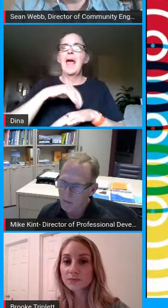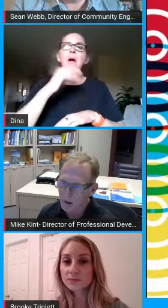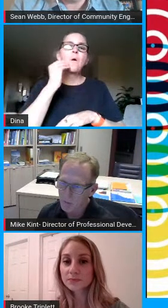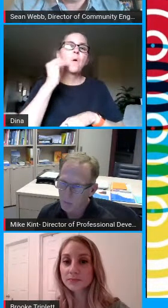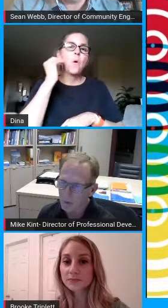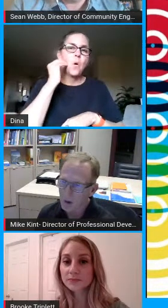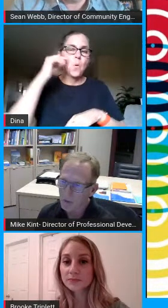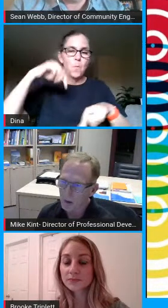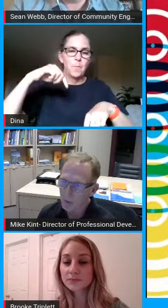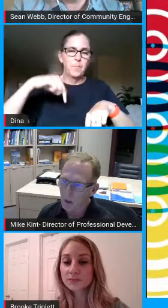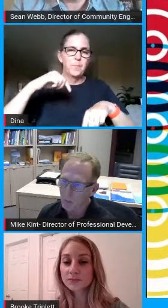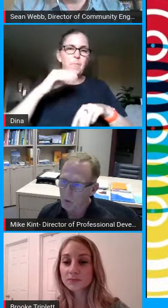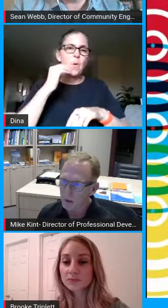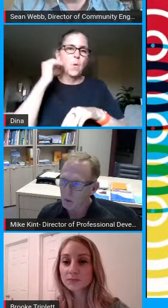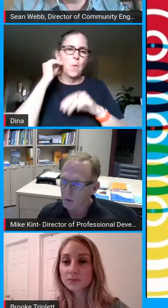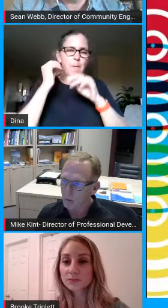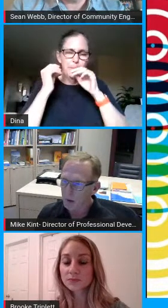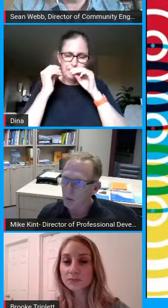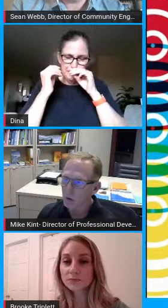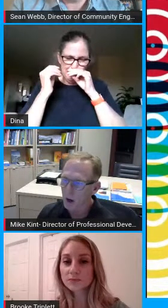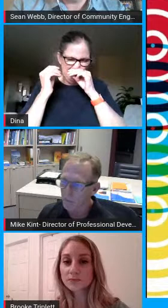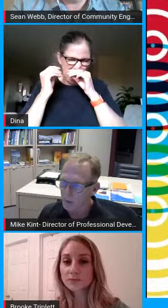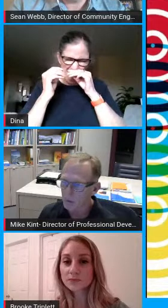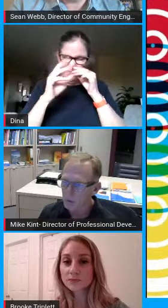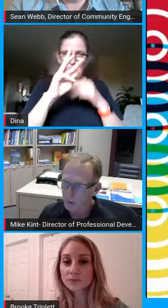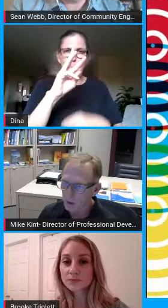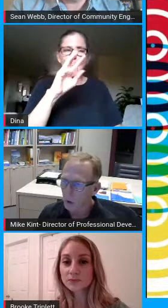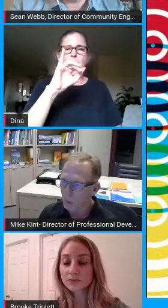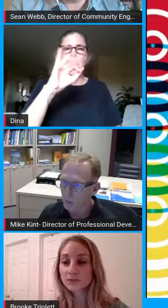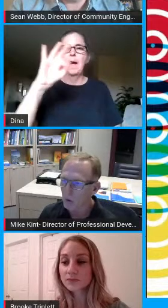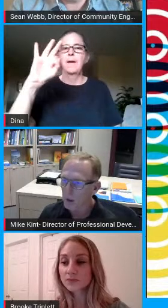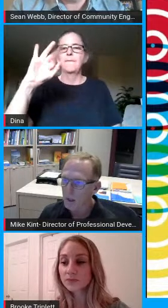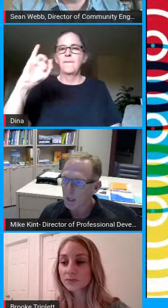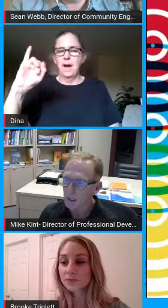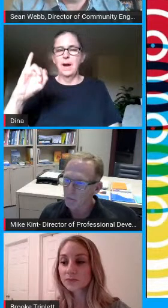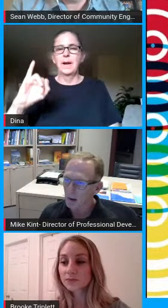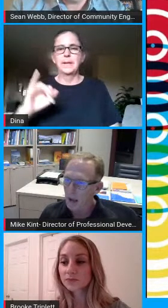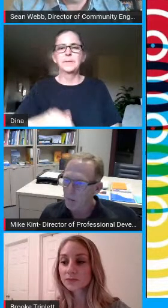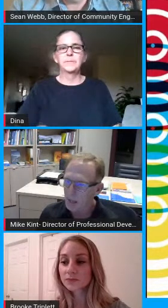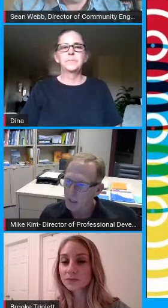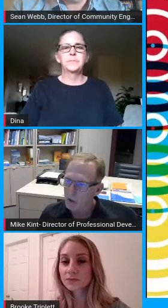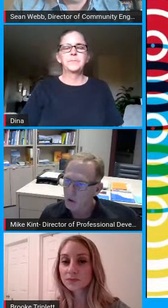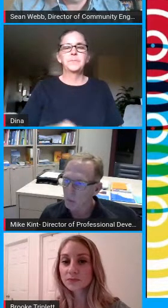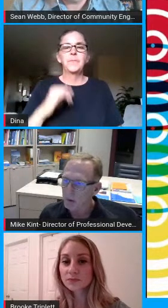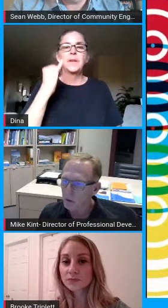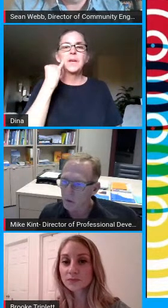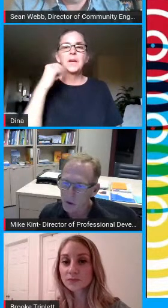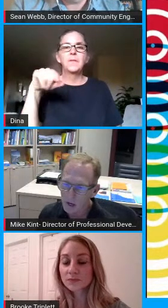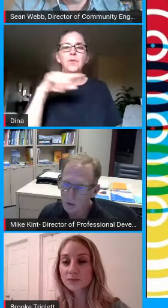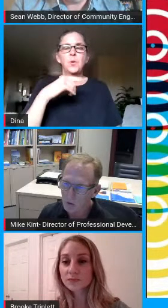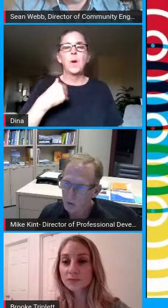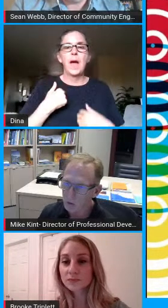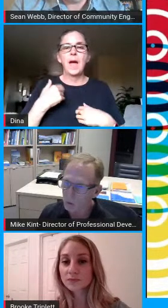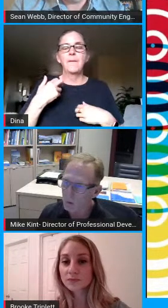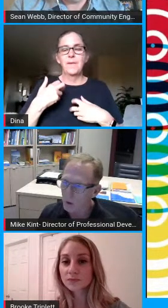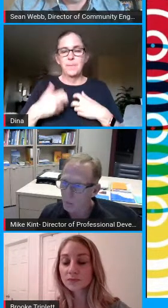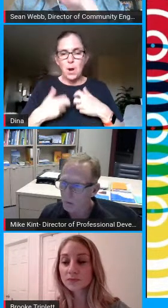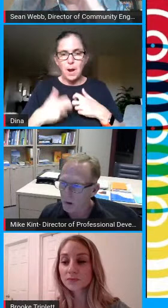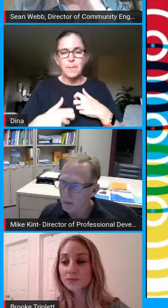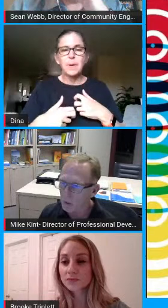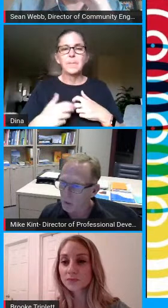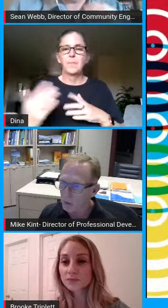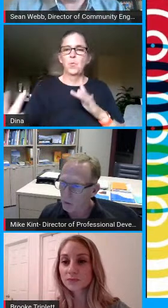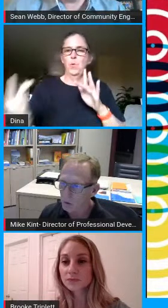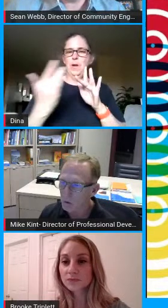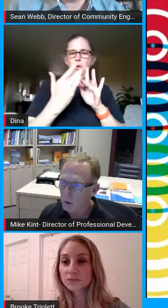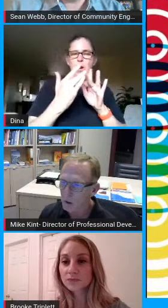myfi but the myfi will help to take devices off of the the home so again if you're having that issue please reach out to the school we want to